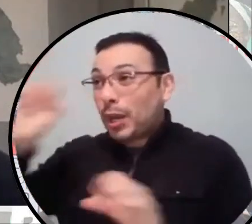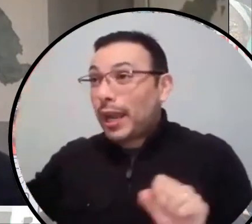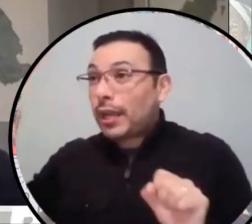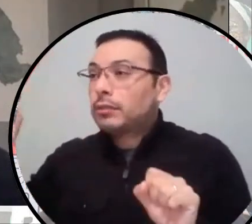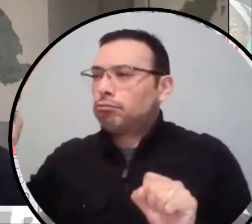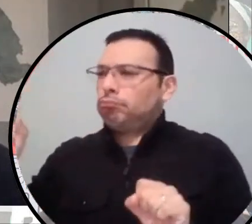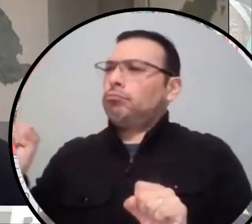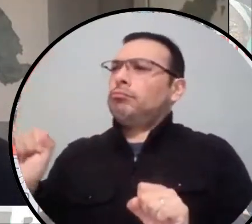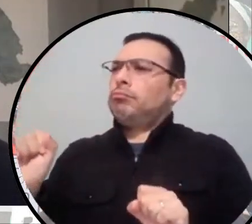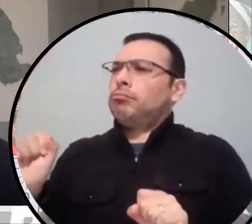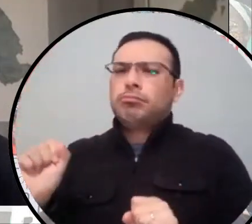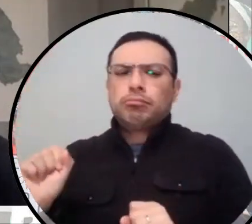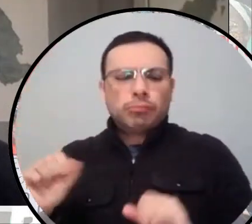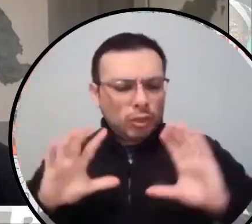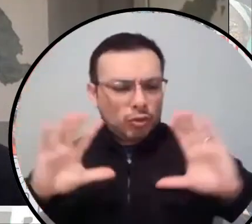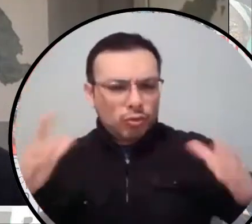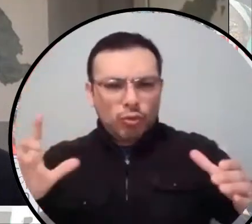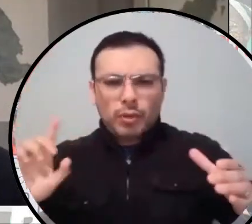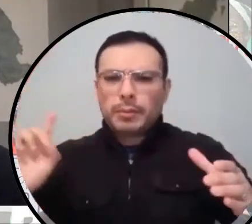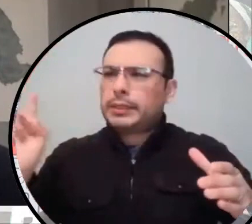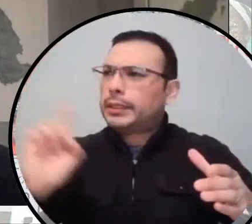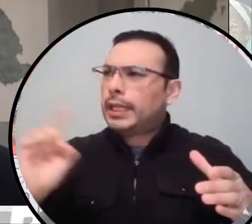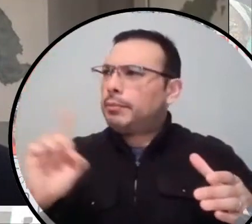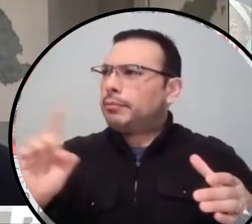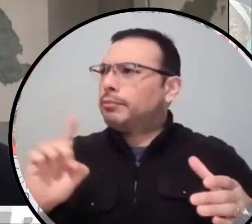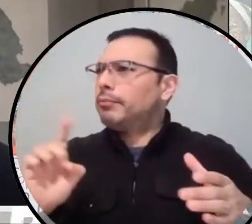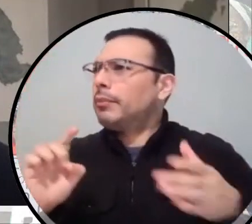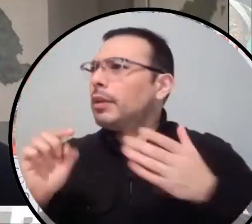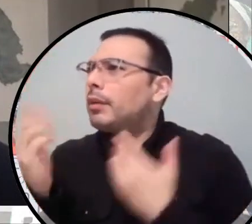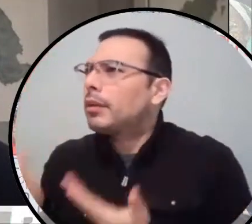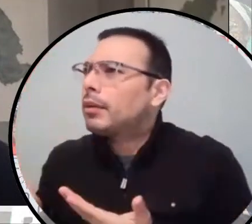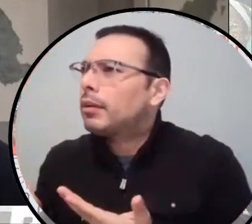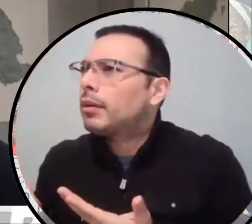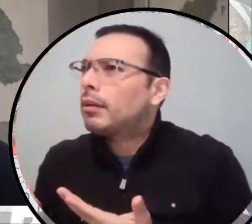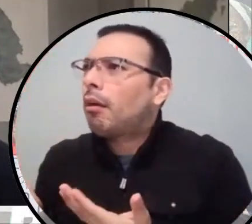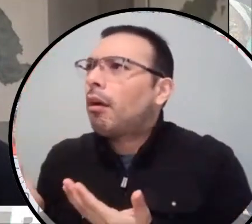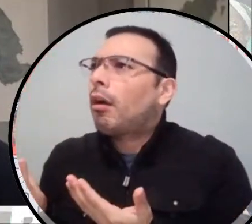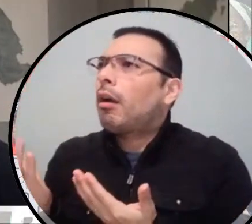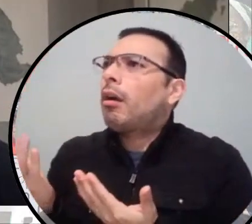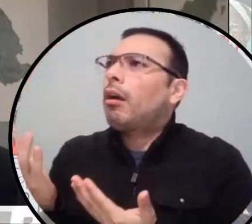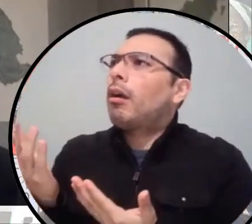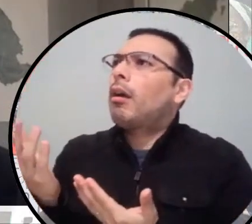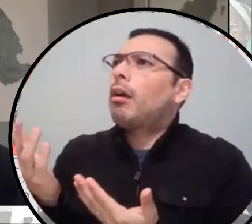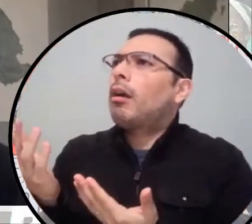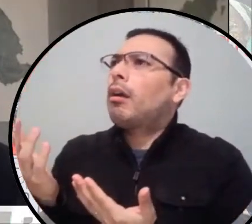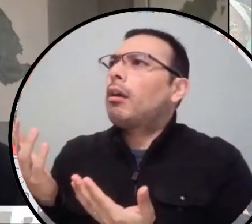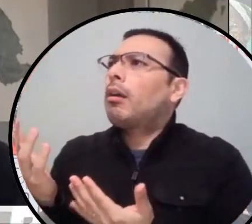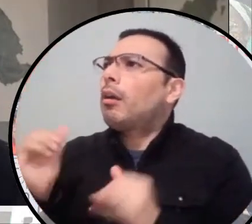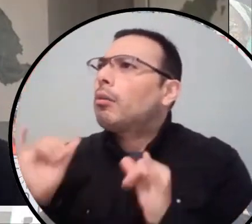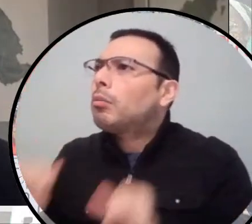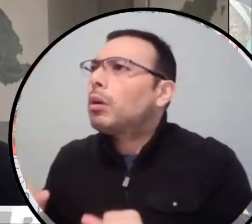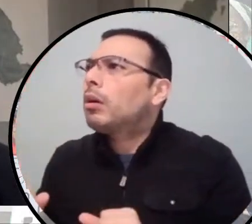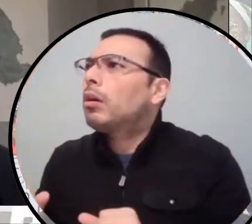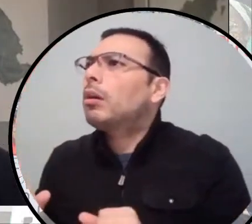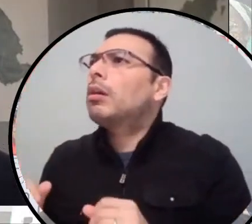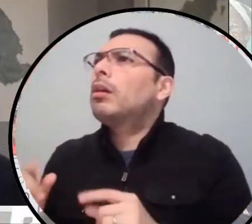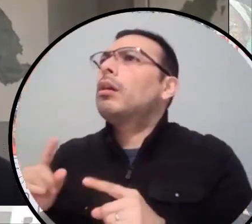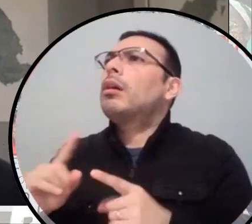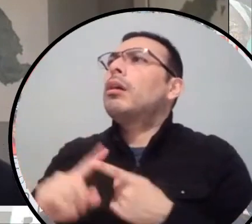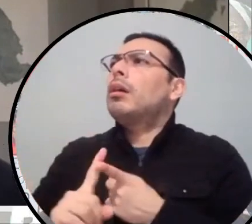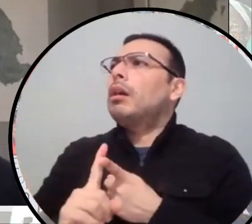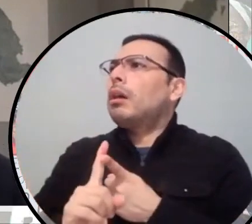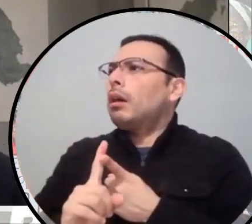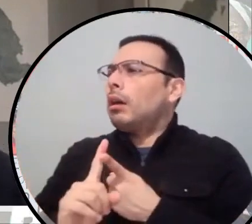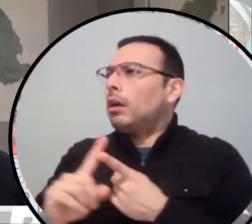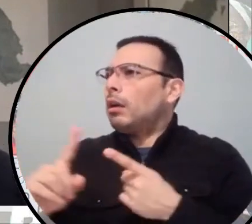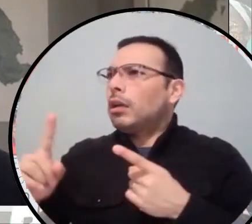same stuff that all the other presidents have done like war and deporting people, but he did more of it. And, you know, being the president of the most imprisoning